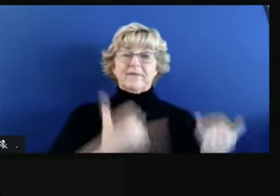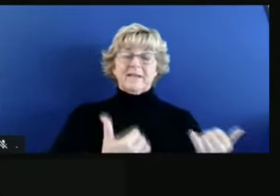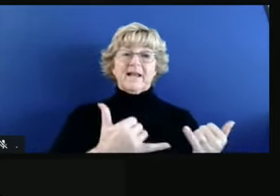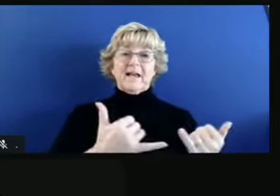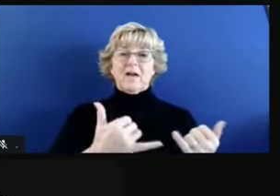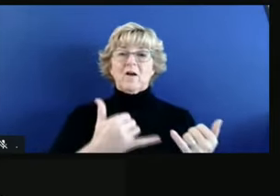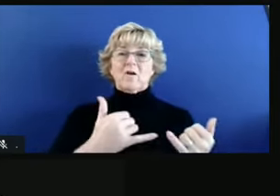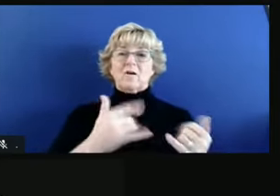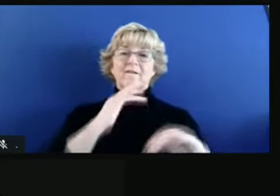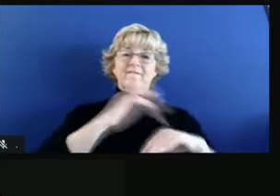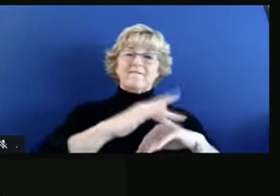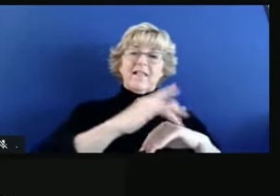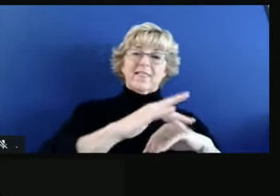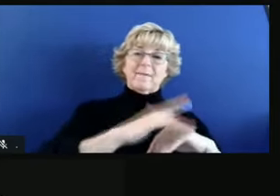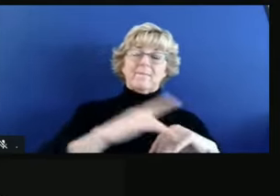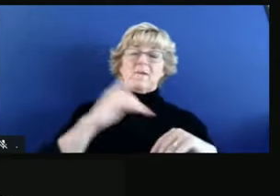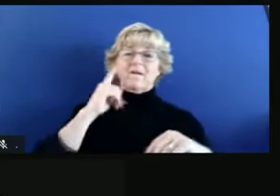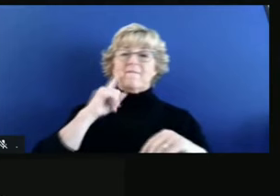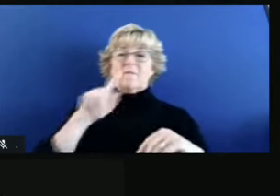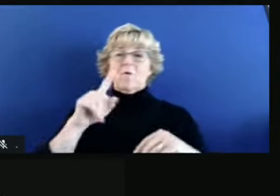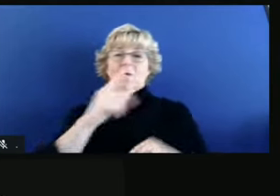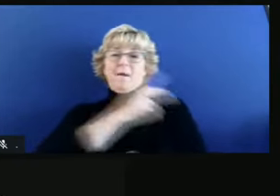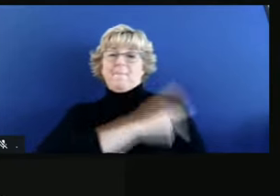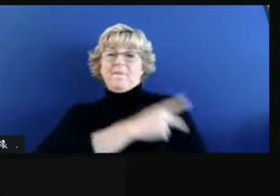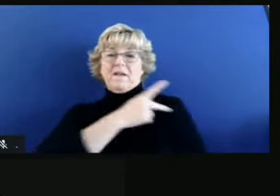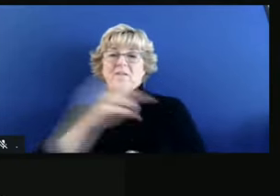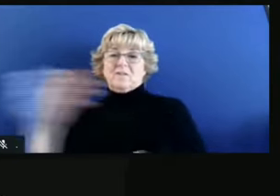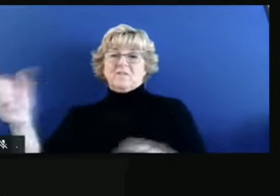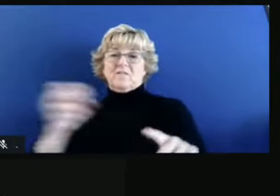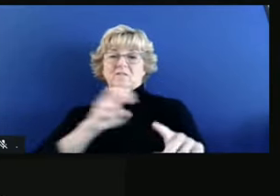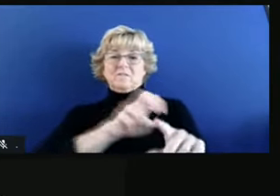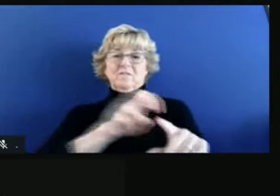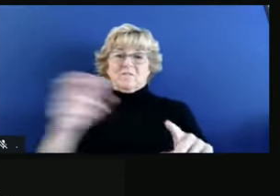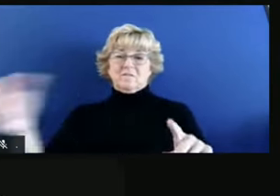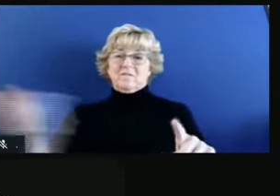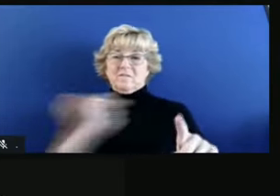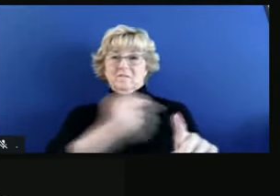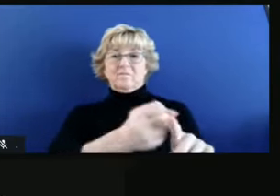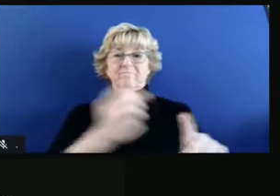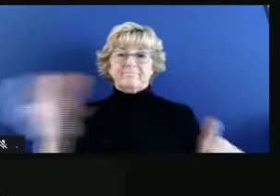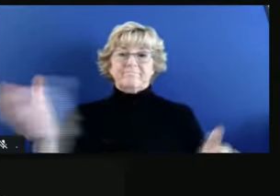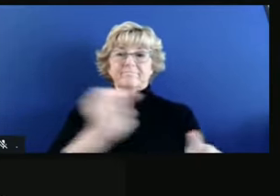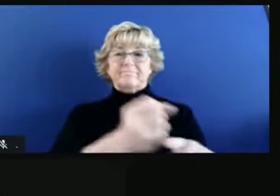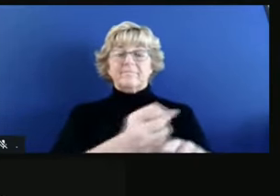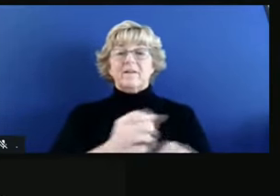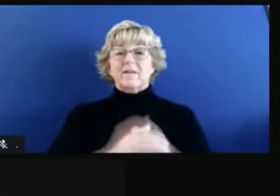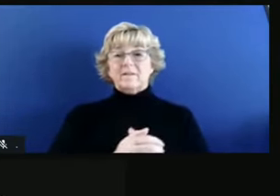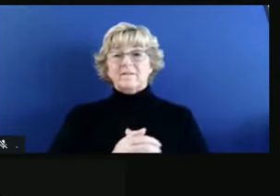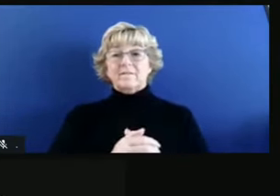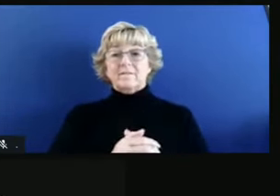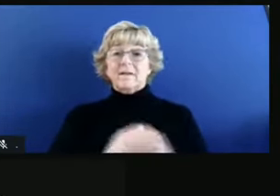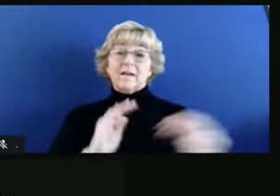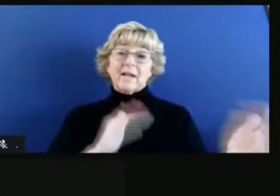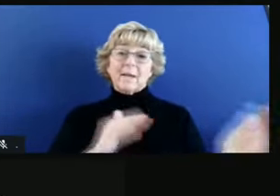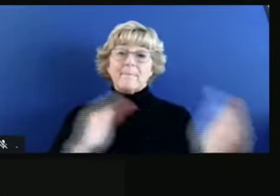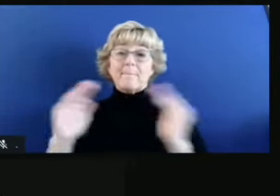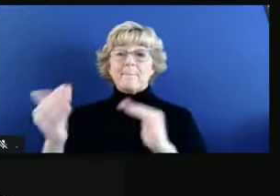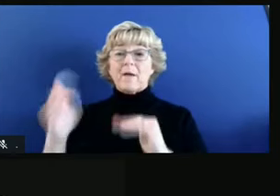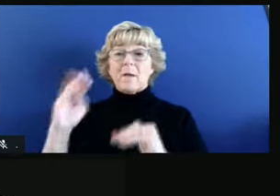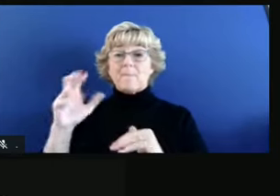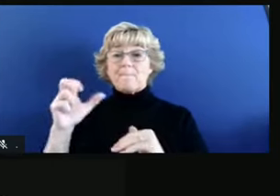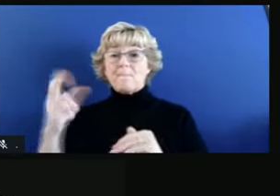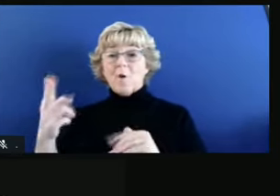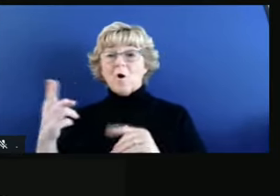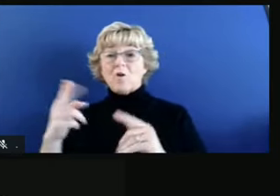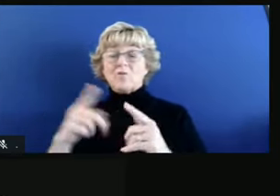for patients throughout our healthcare delivery system. So the numbers aren't an apples-to-apples comparison between March and now